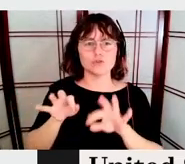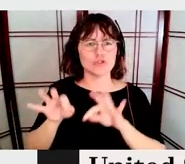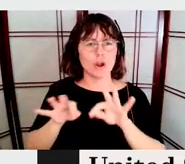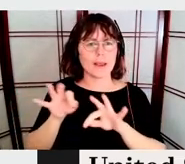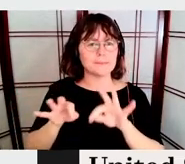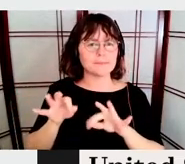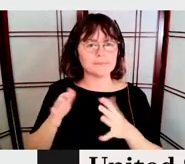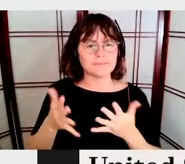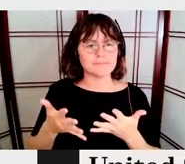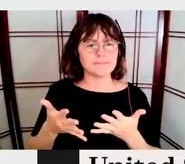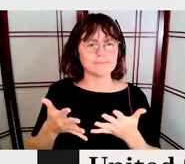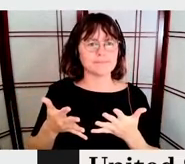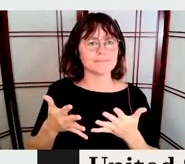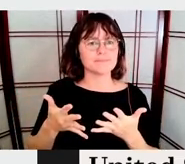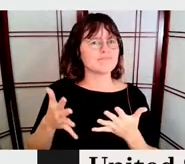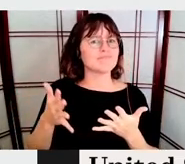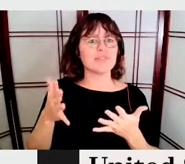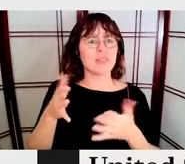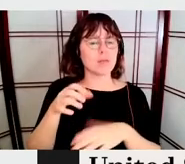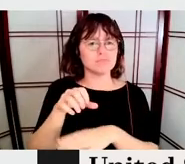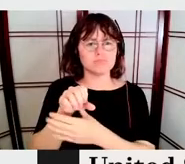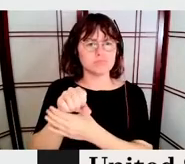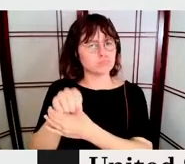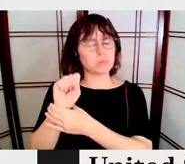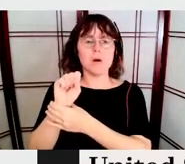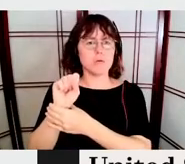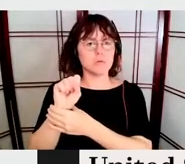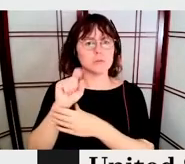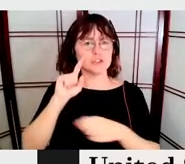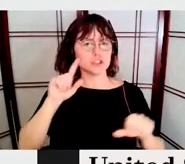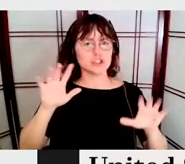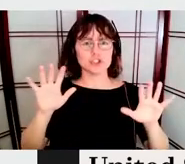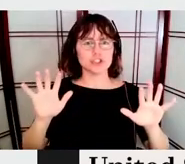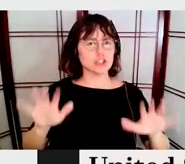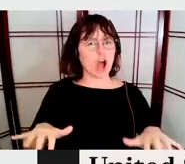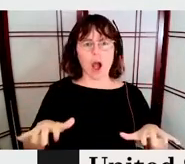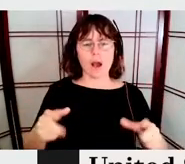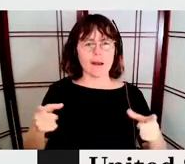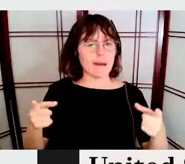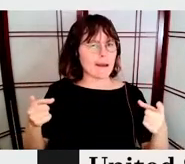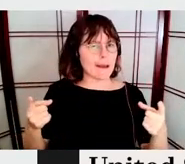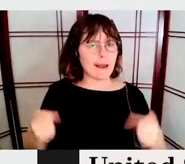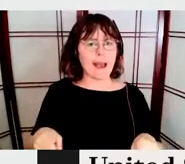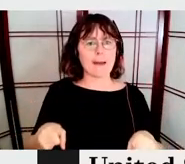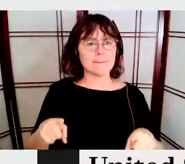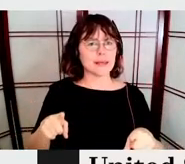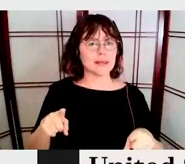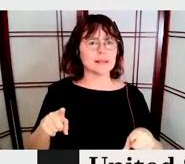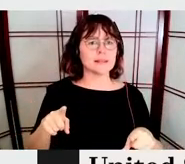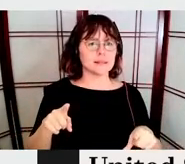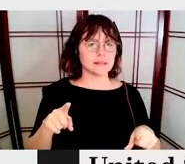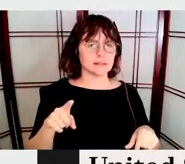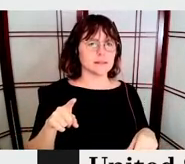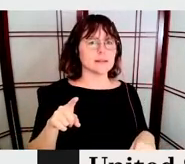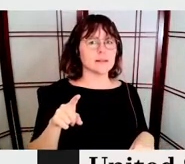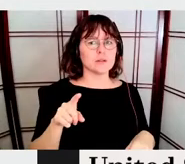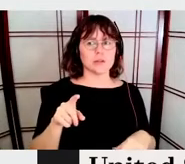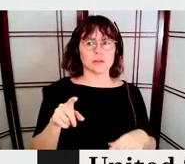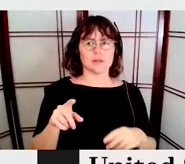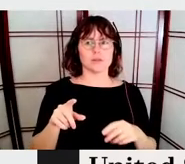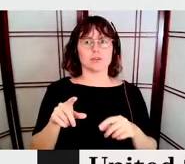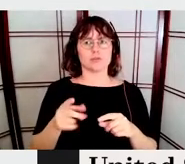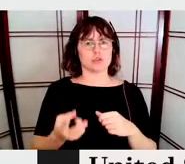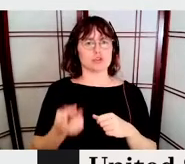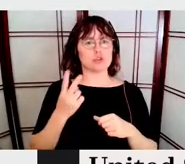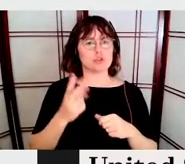how to put it? The shock that we received when, uh, the people from Emigre and, and Vignelli, they, they,